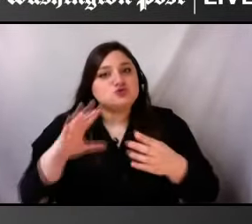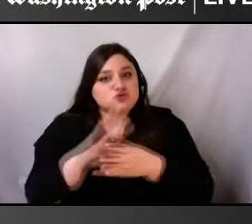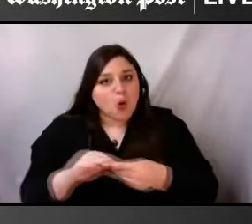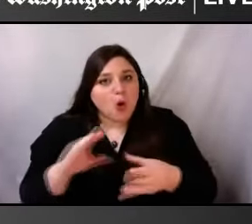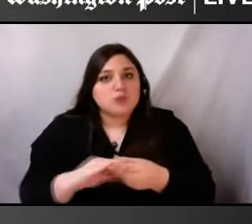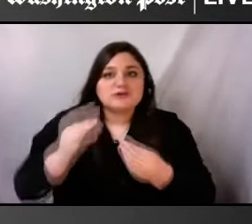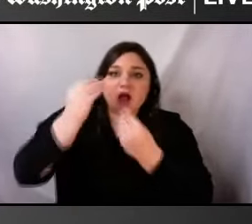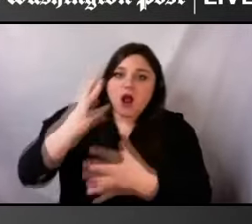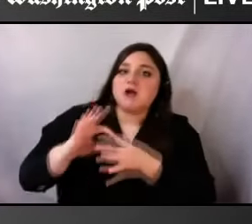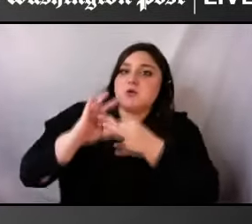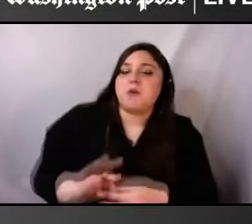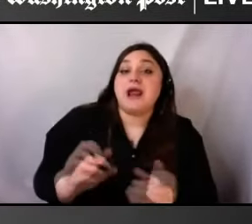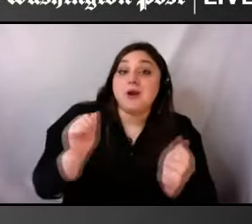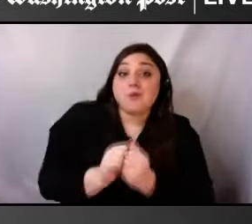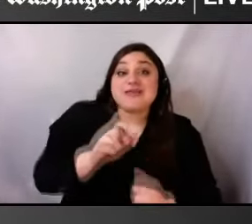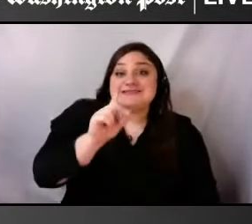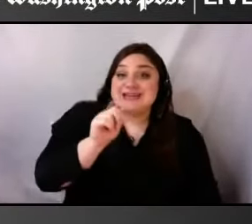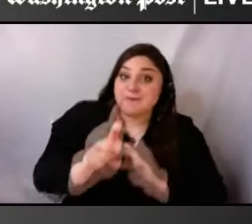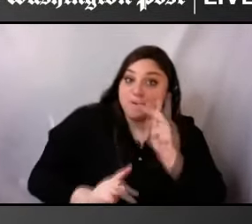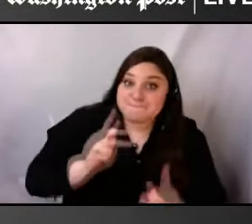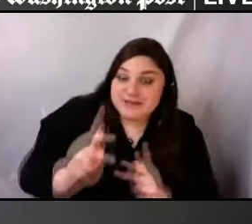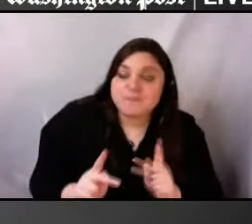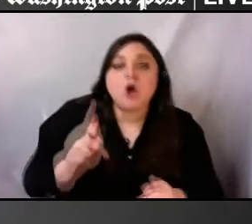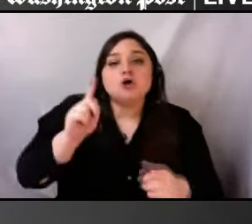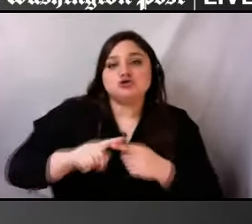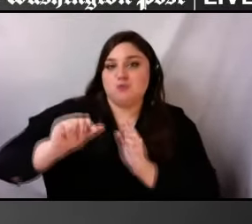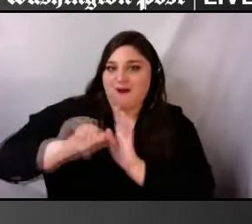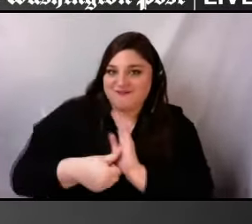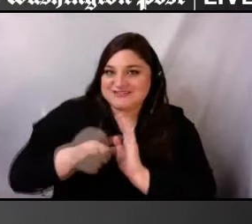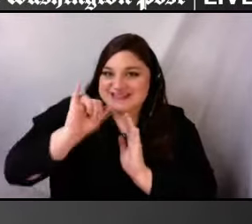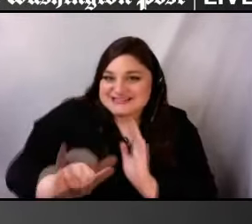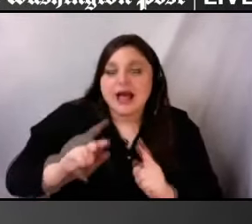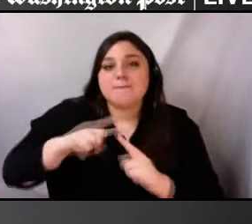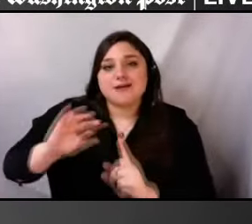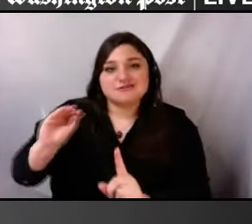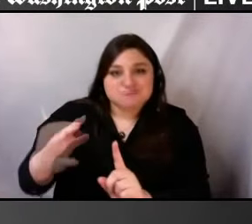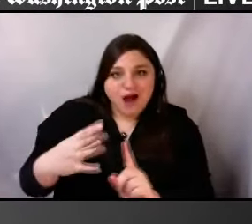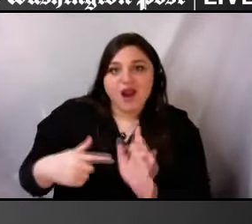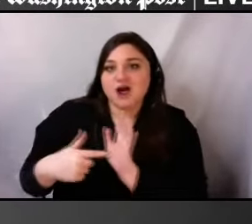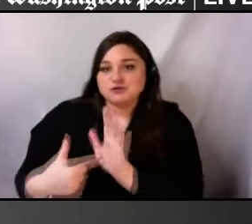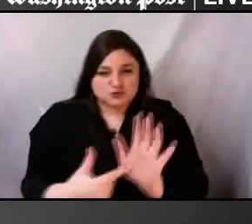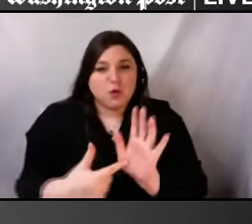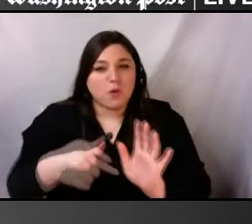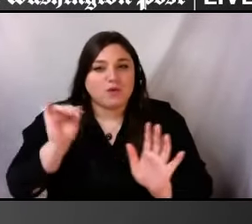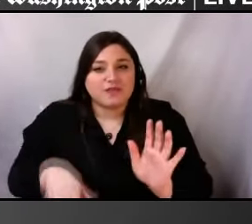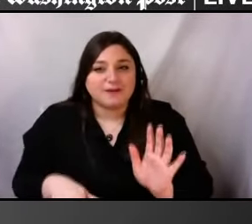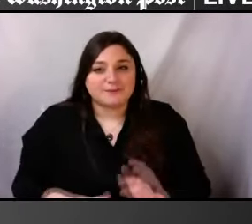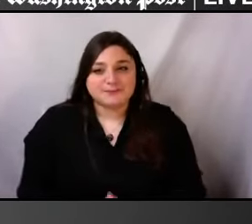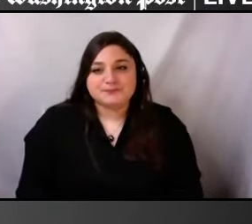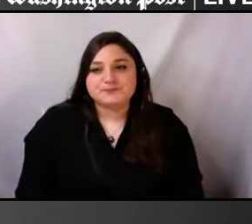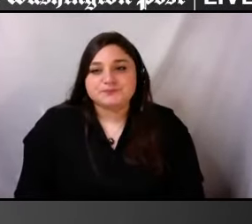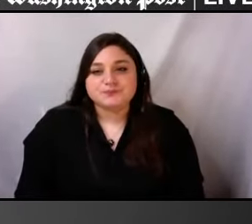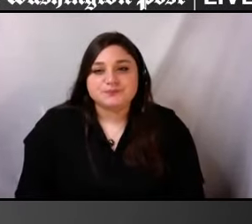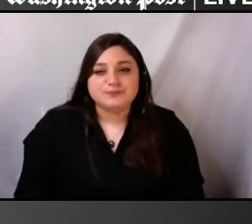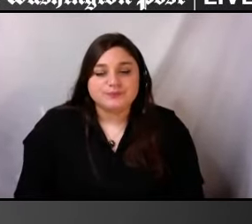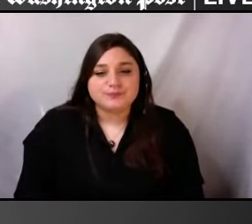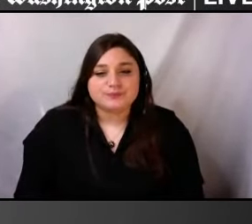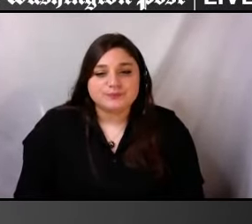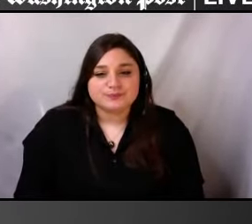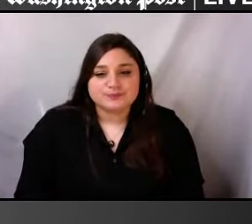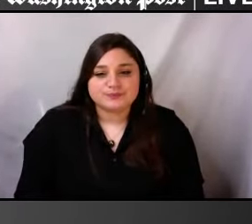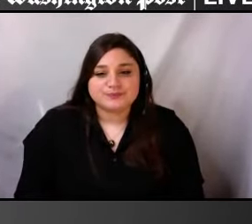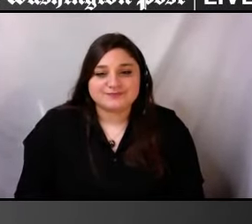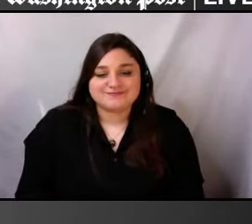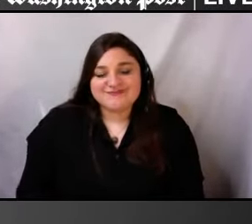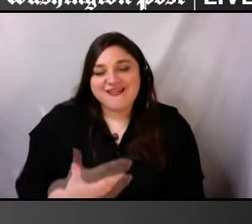prioritized and brought forward. Thank you for those comments. are really important. It's important for